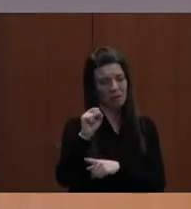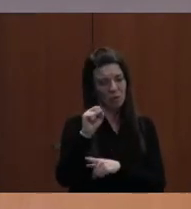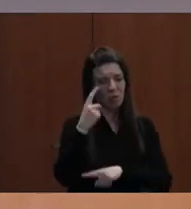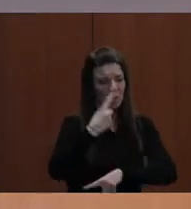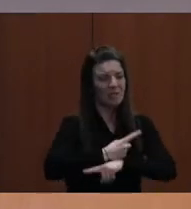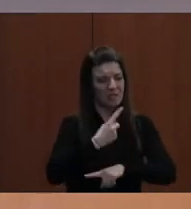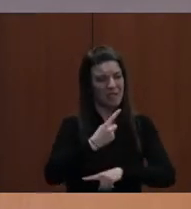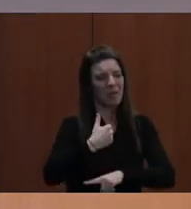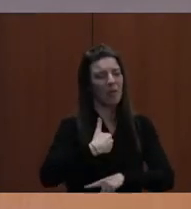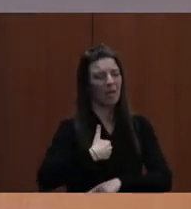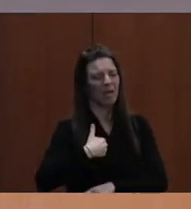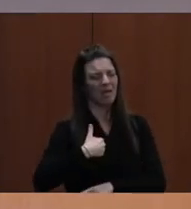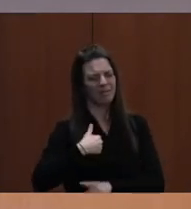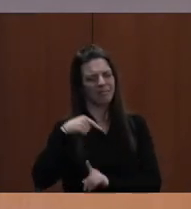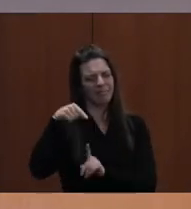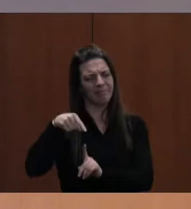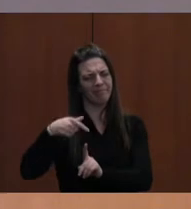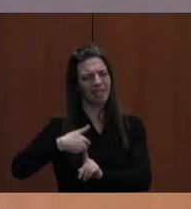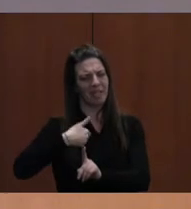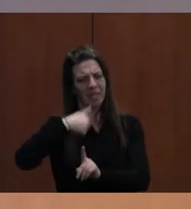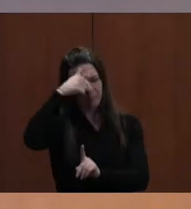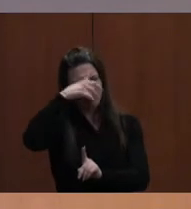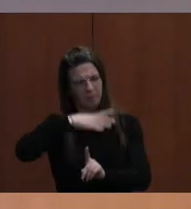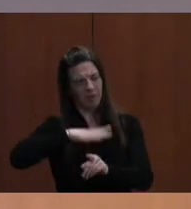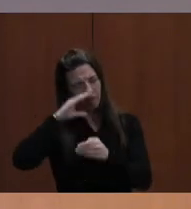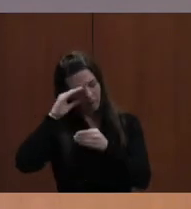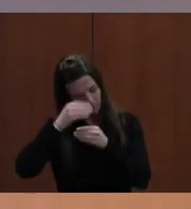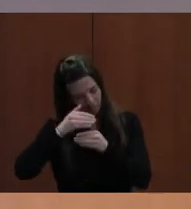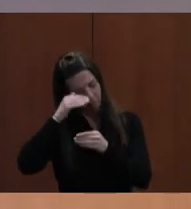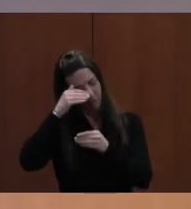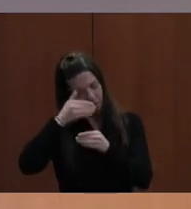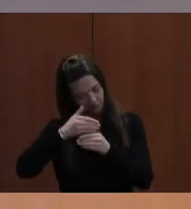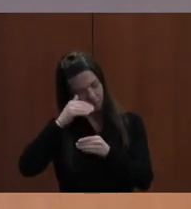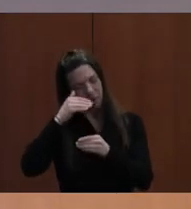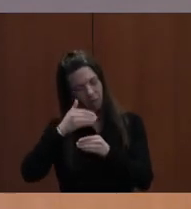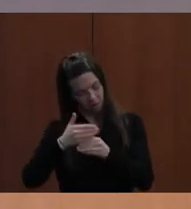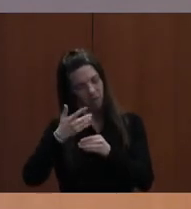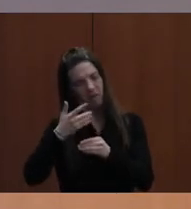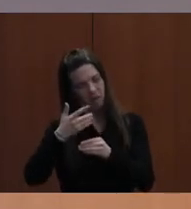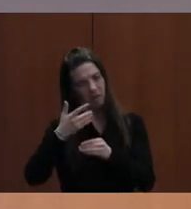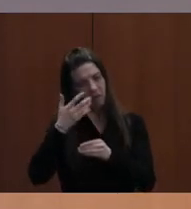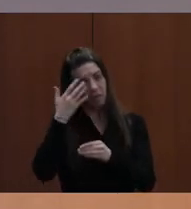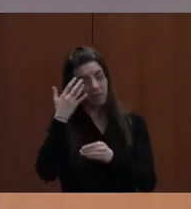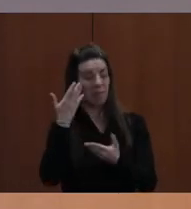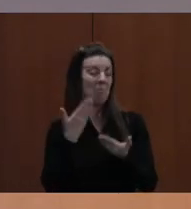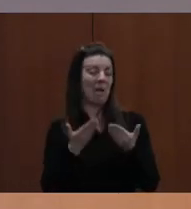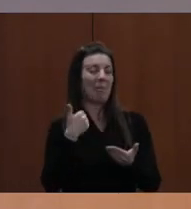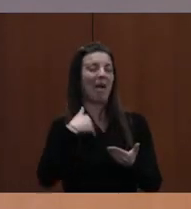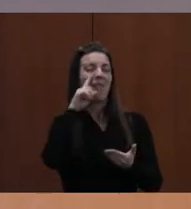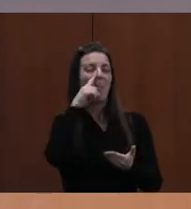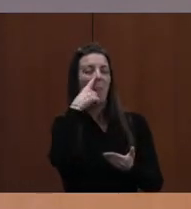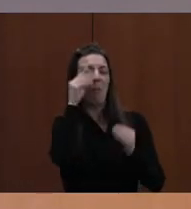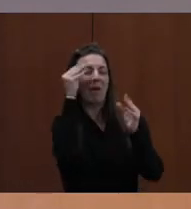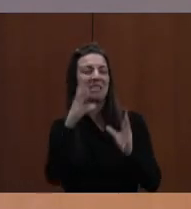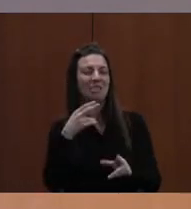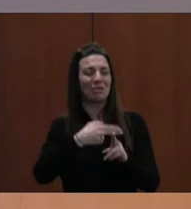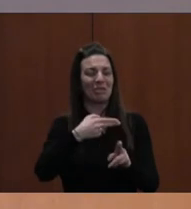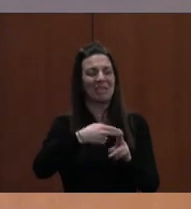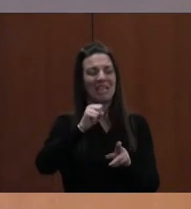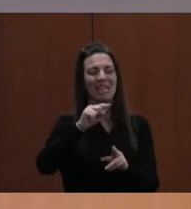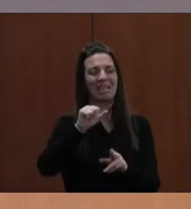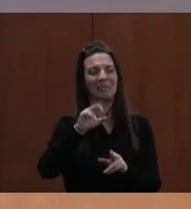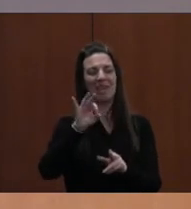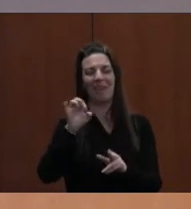man who couldn't stay awake in class. might have been because he had a boring teacher named Staunfer. I don't know. But